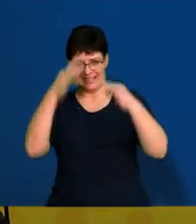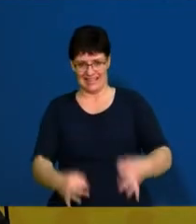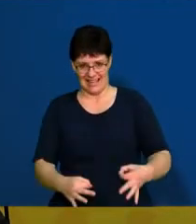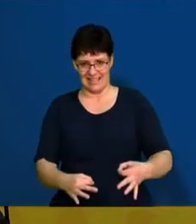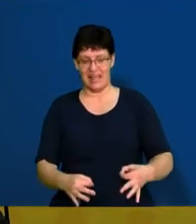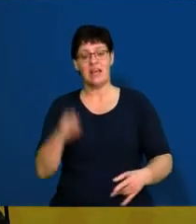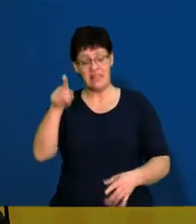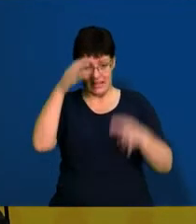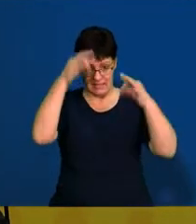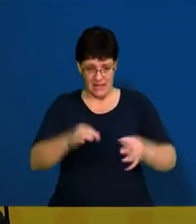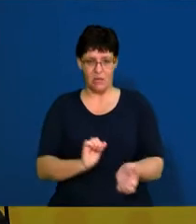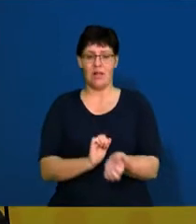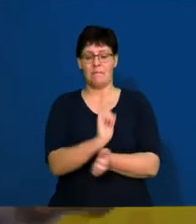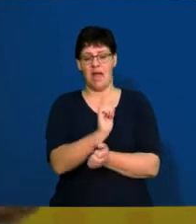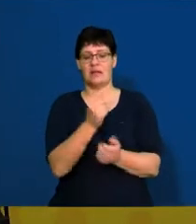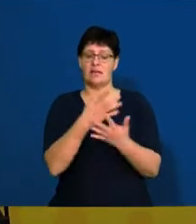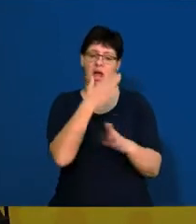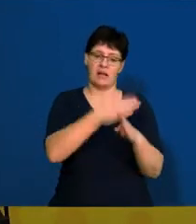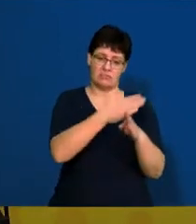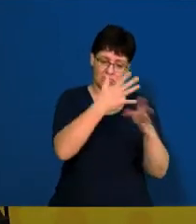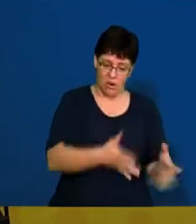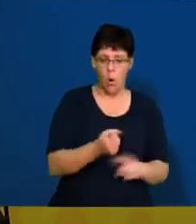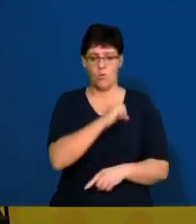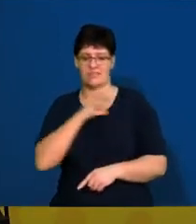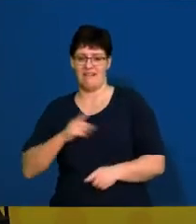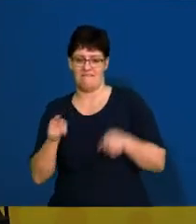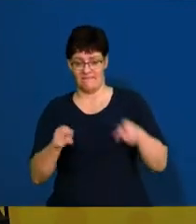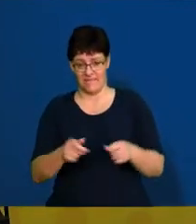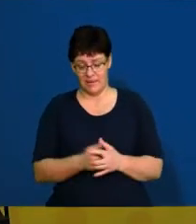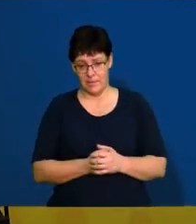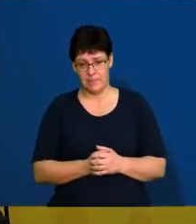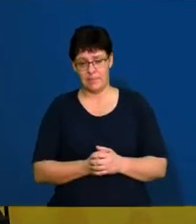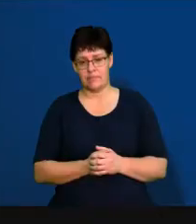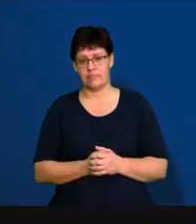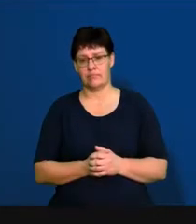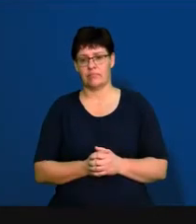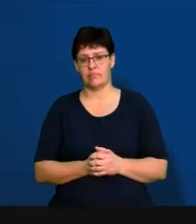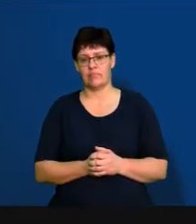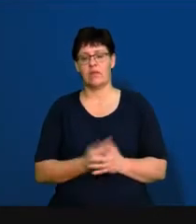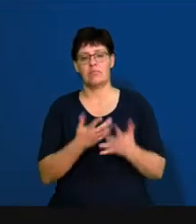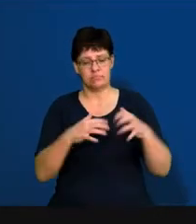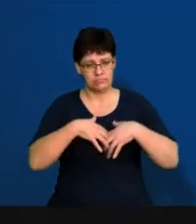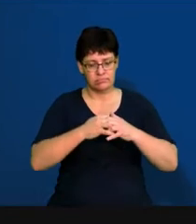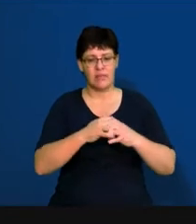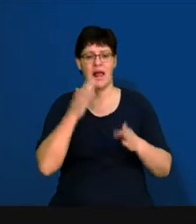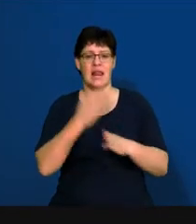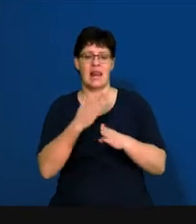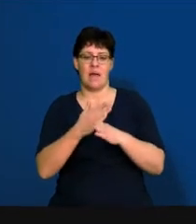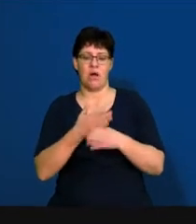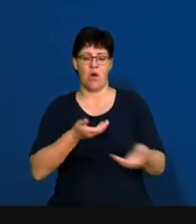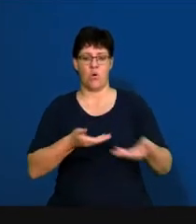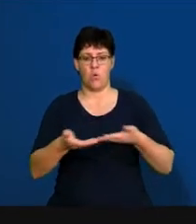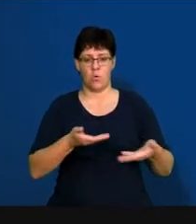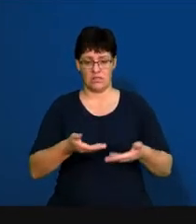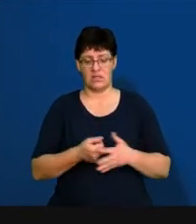will then be binding to either the employee or the employer. It establishes the labor courts and labor